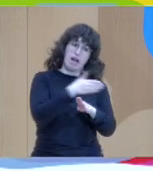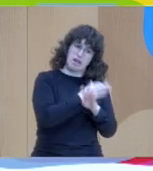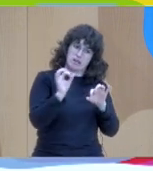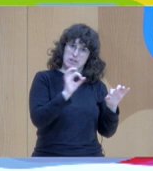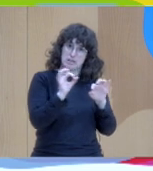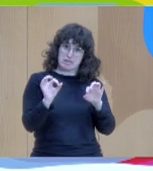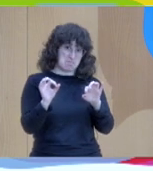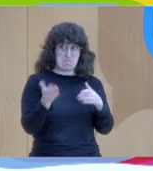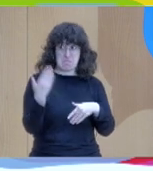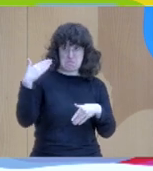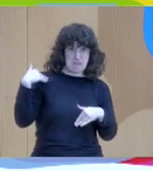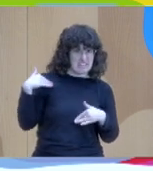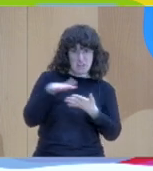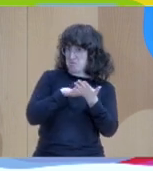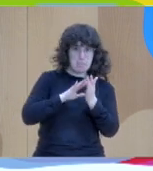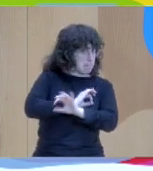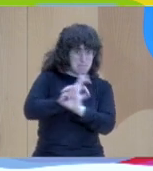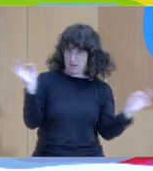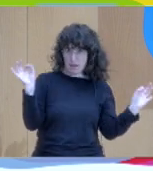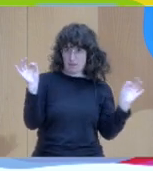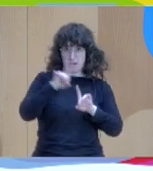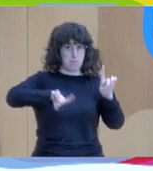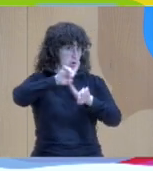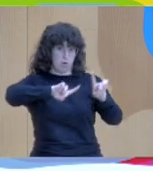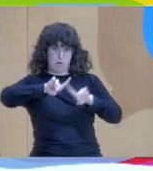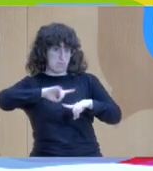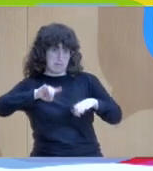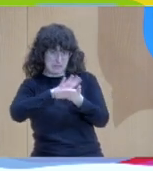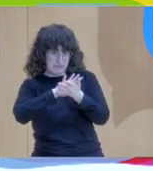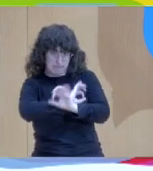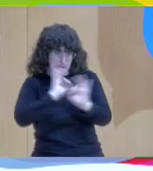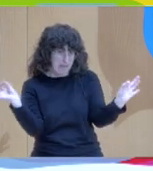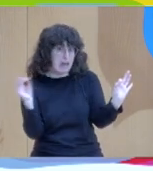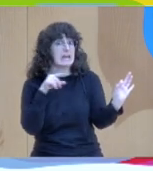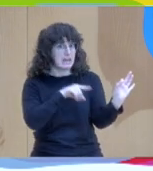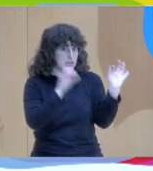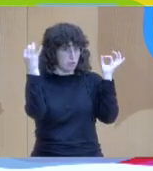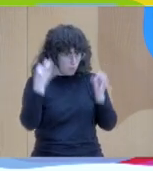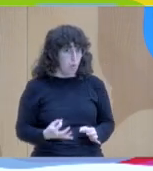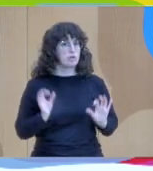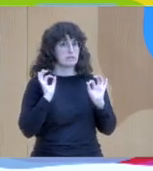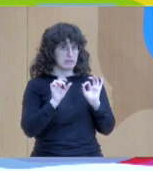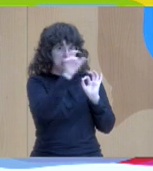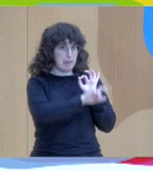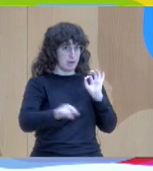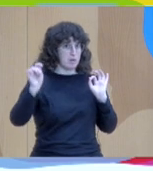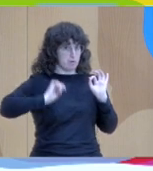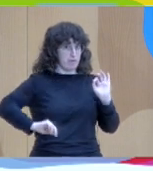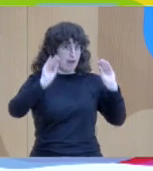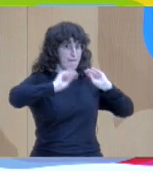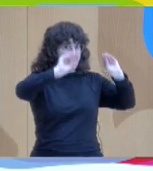things that you are trained in when you have professional training you talk about the future and worries